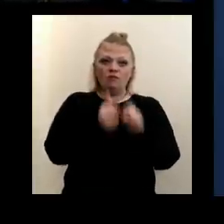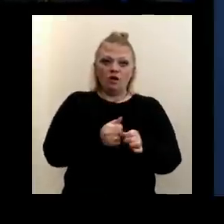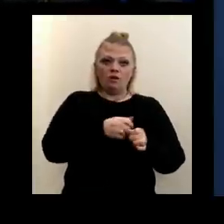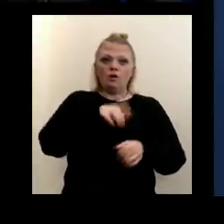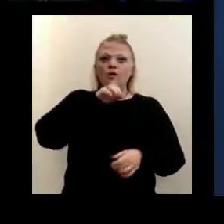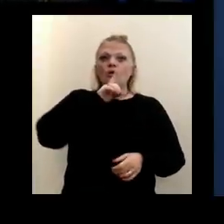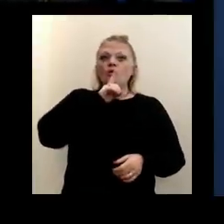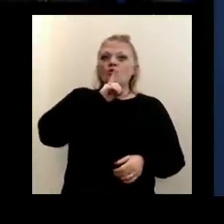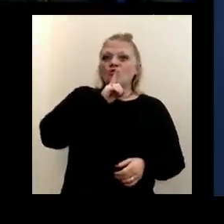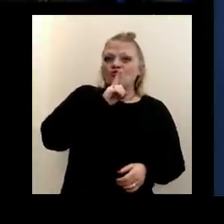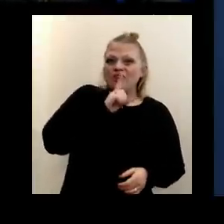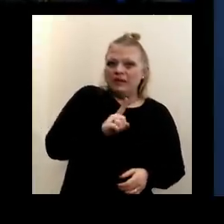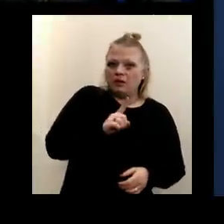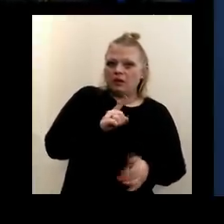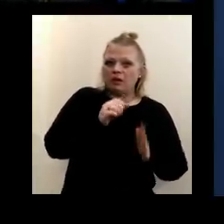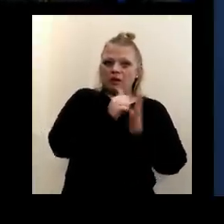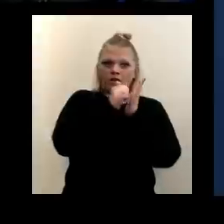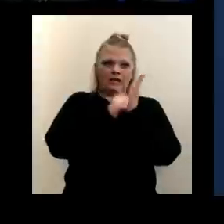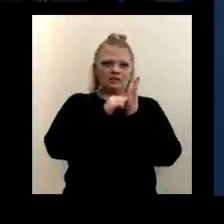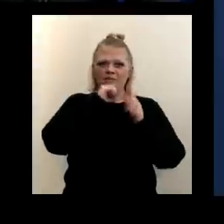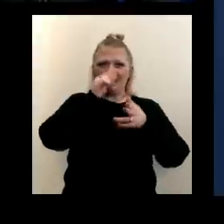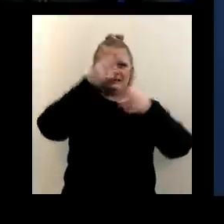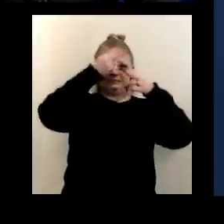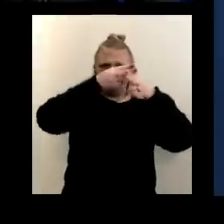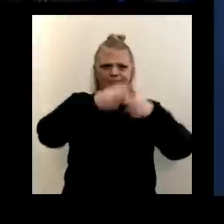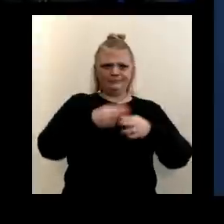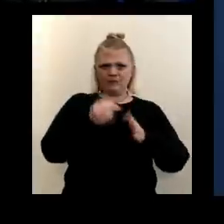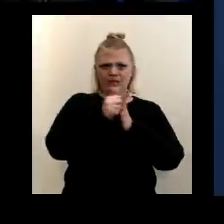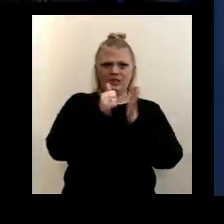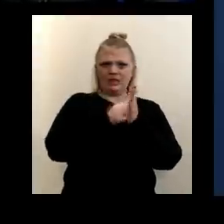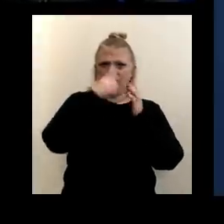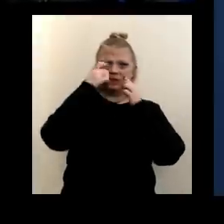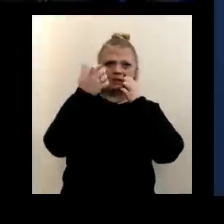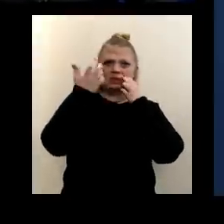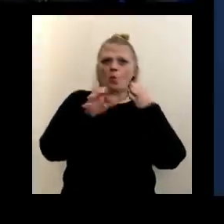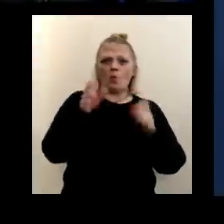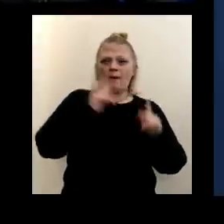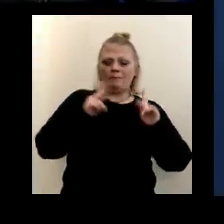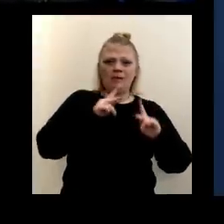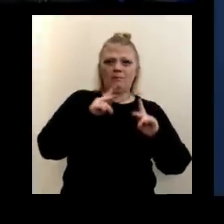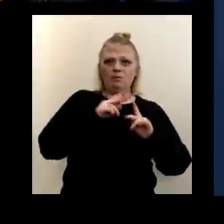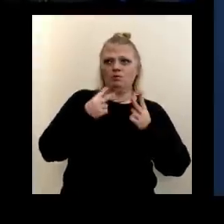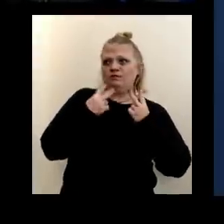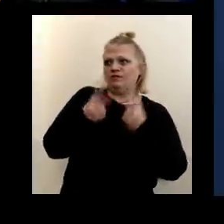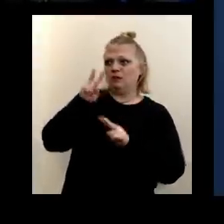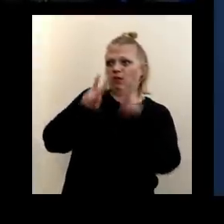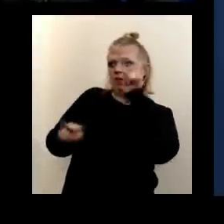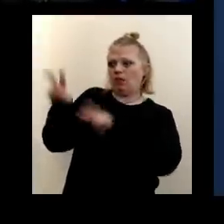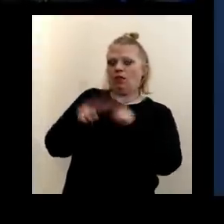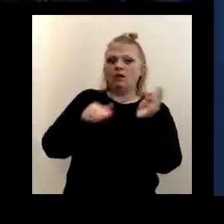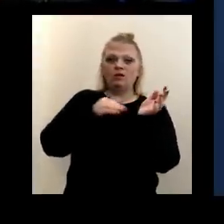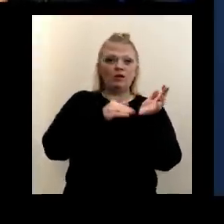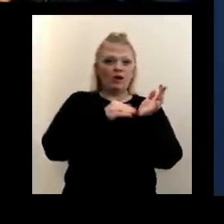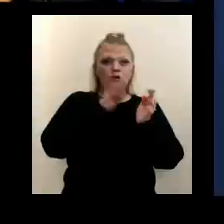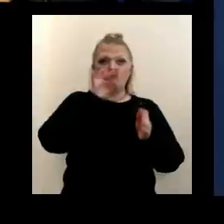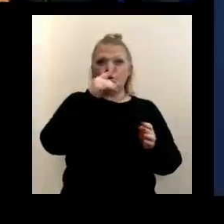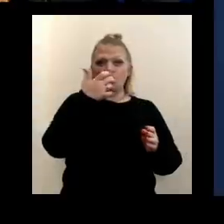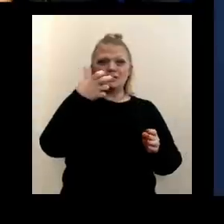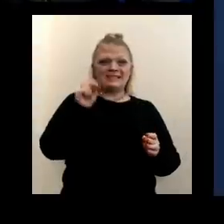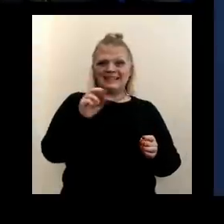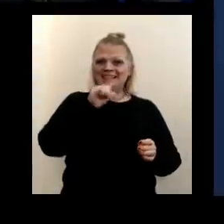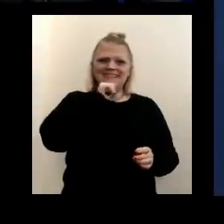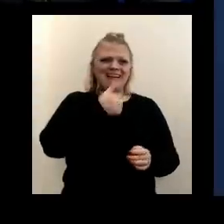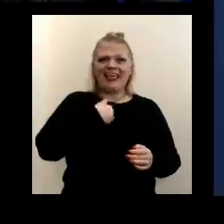accounts. I'm not going to name these accounts because I don't want people going to these accounts. Dr. Burstein does not have a Twitter account.